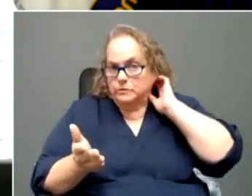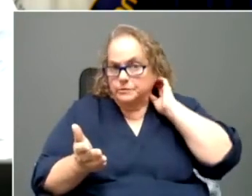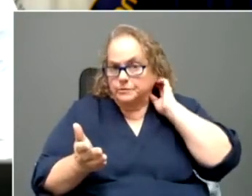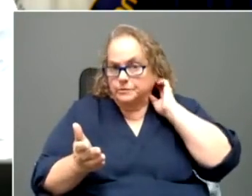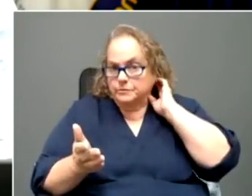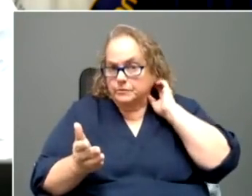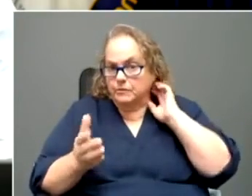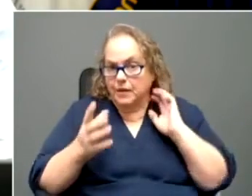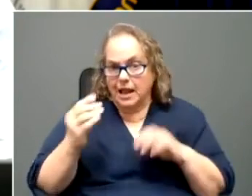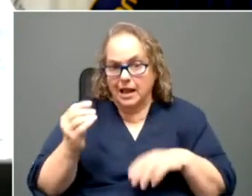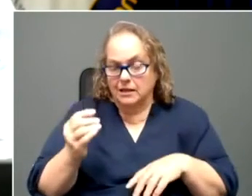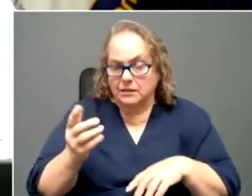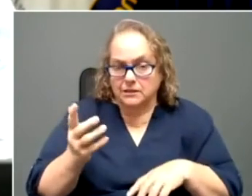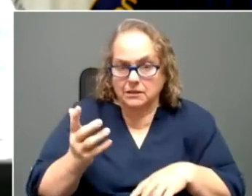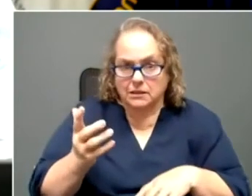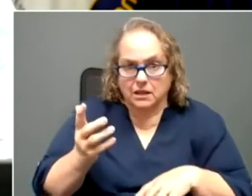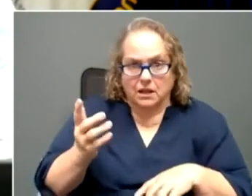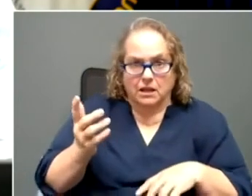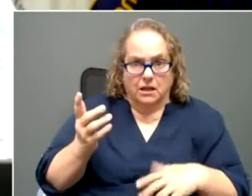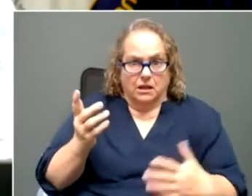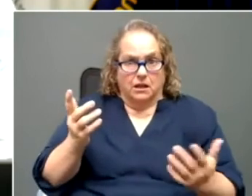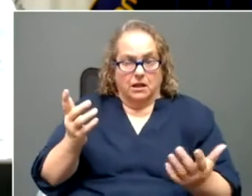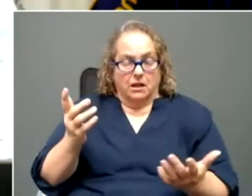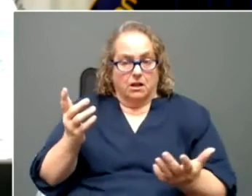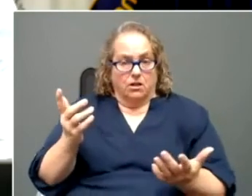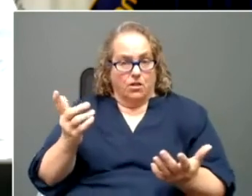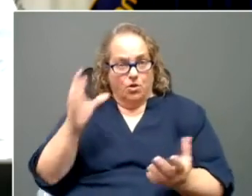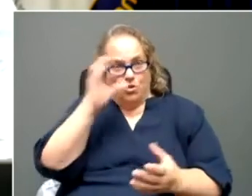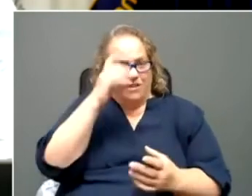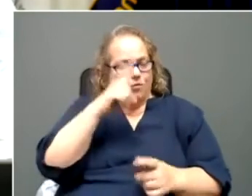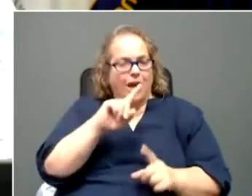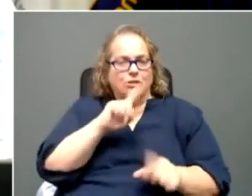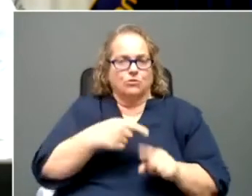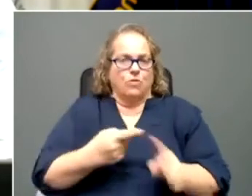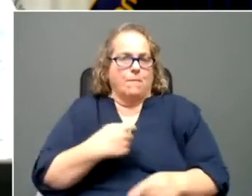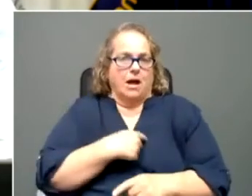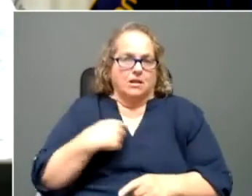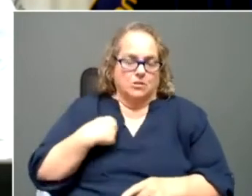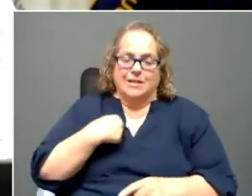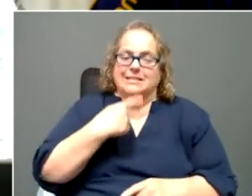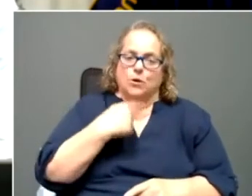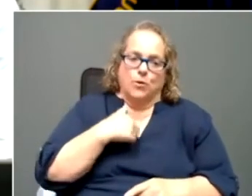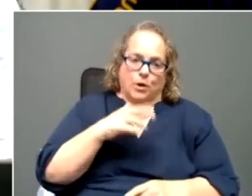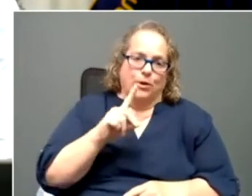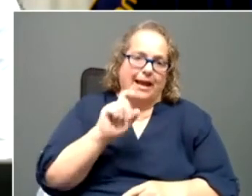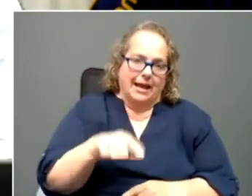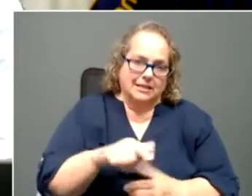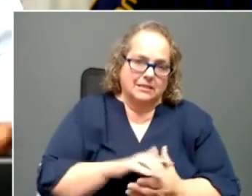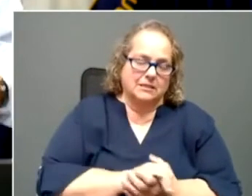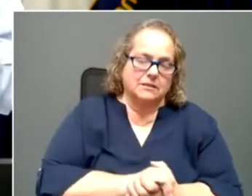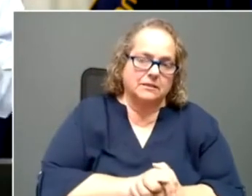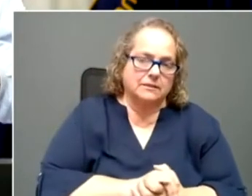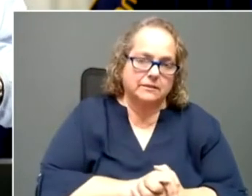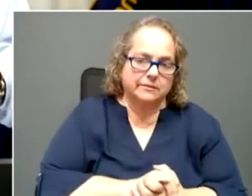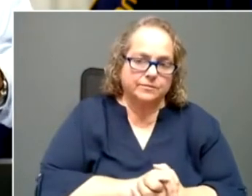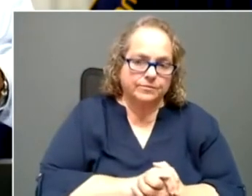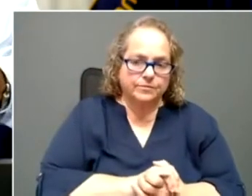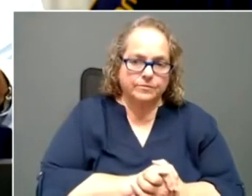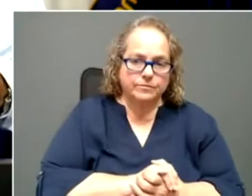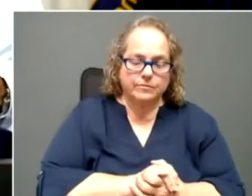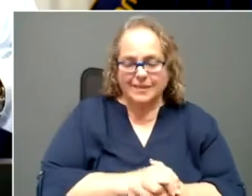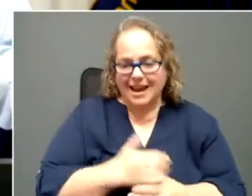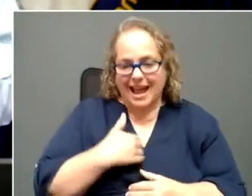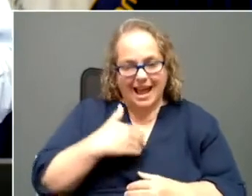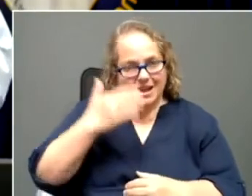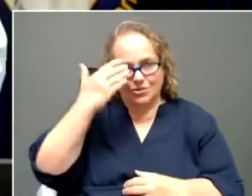and they're just looking up for answers from us. So we told them we would ask. Uh, well, I don't know about any